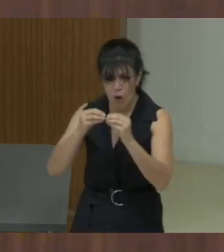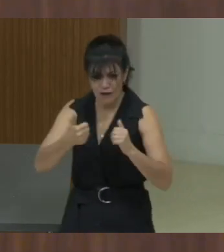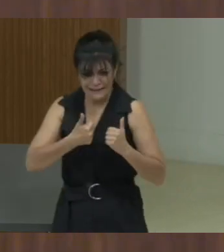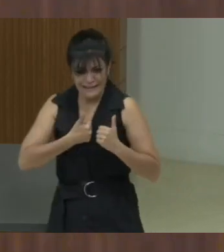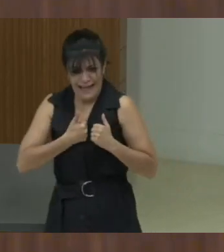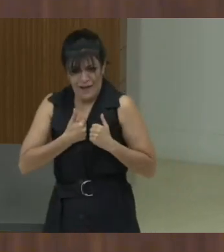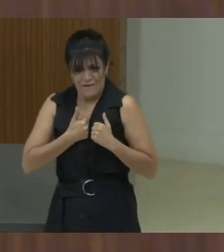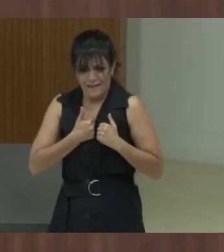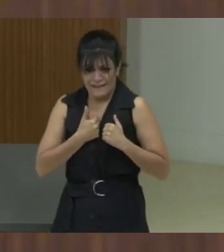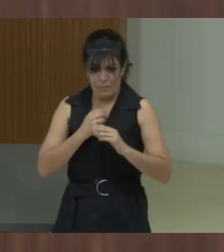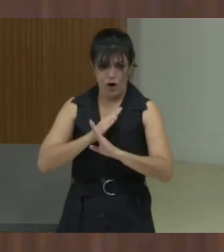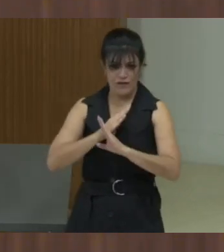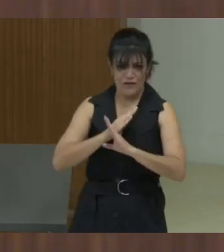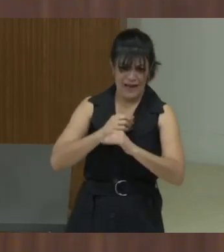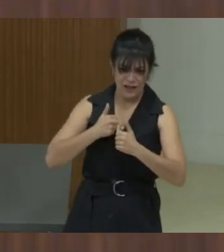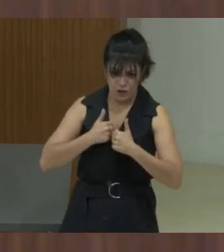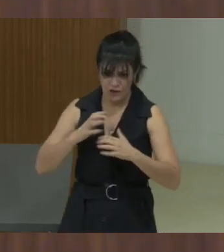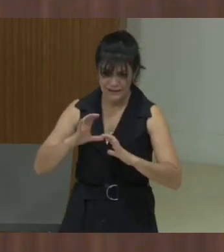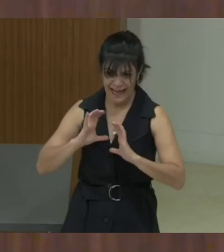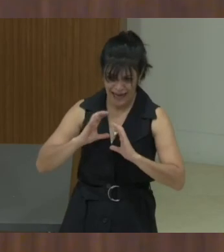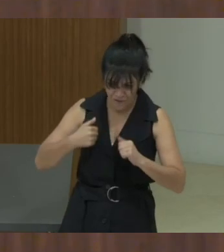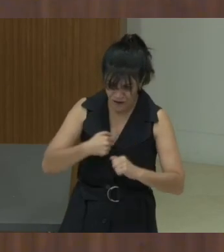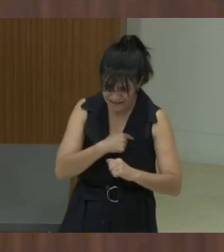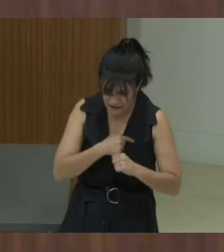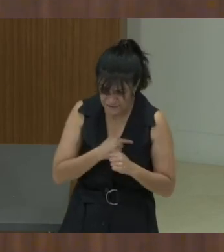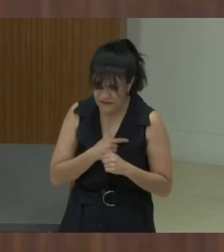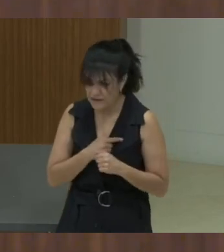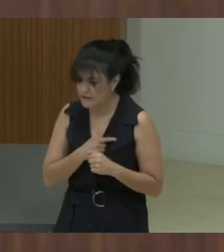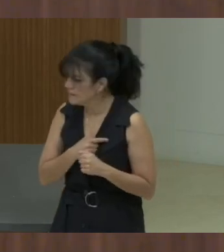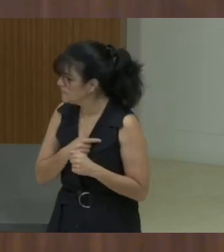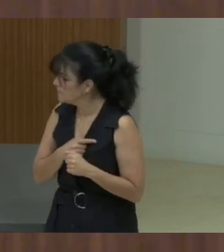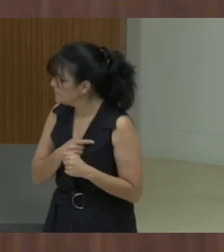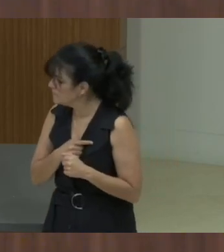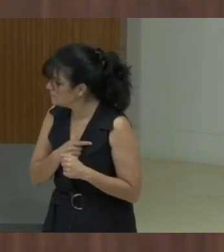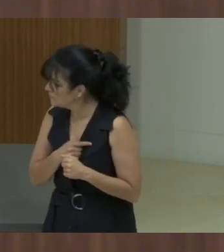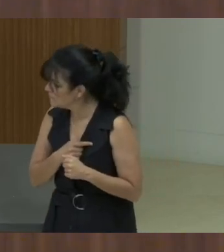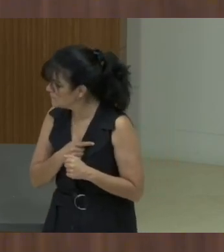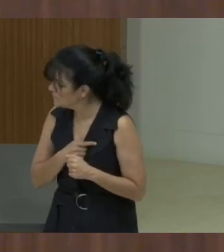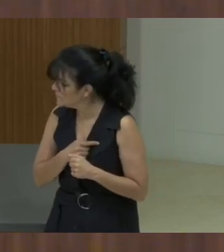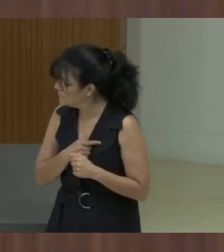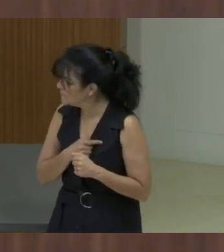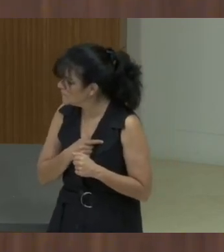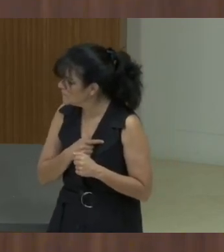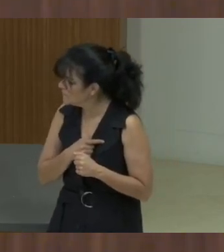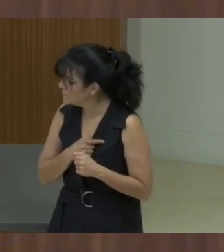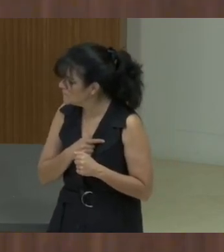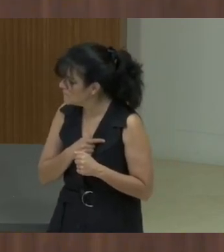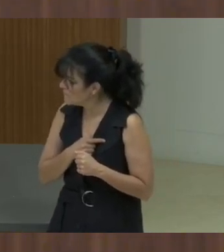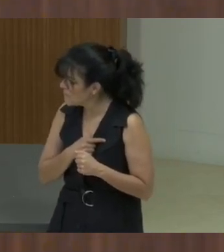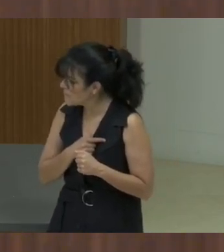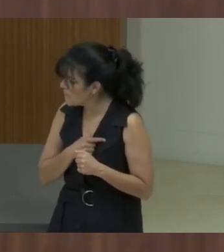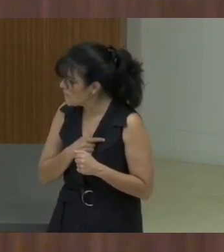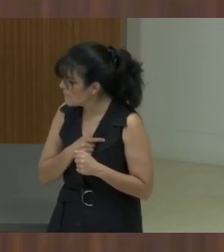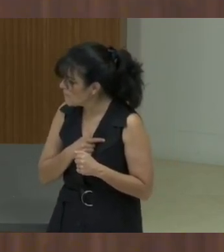signaled the sense of responsibility towards users of services. Most of the NGOs that were part of this, uh,